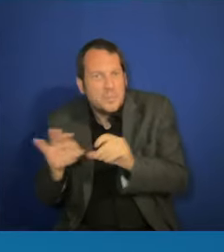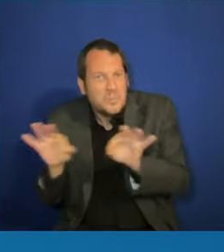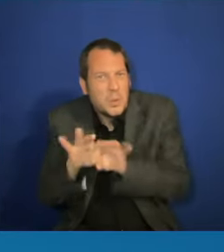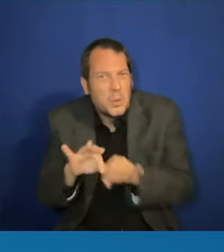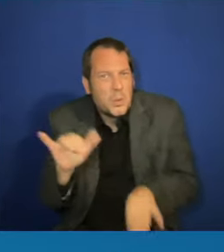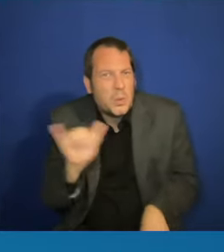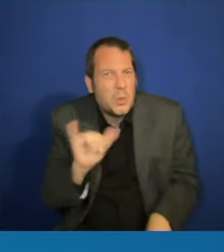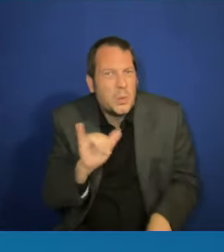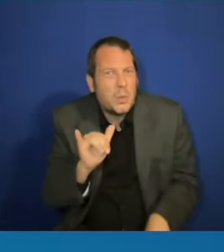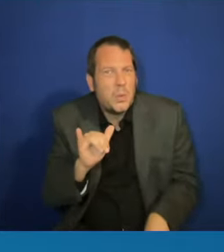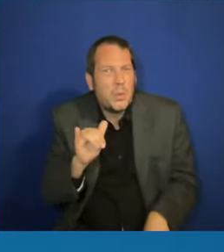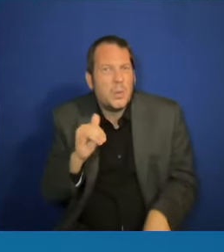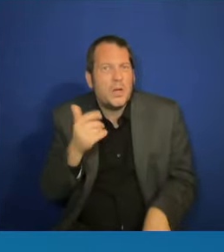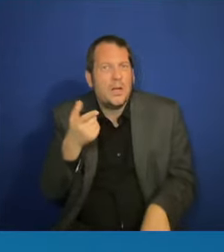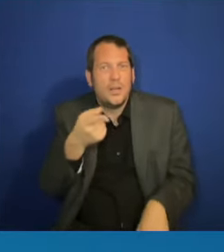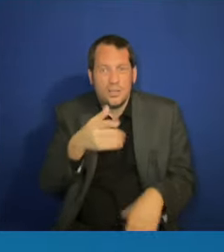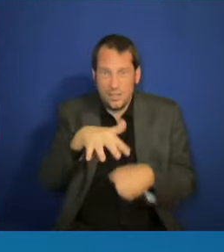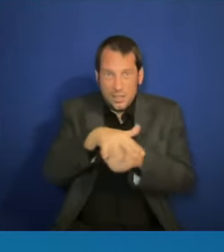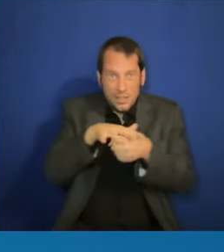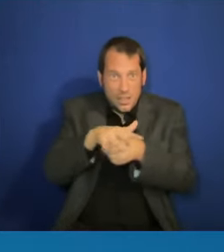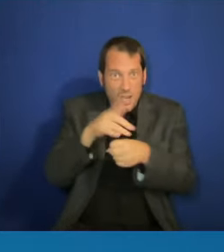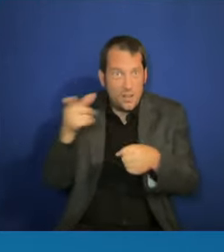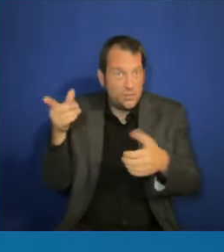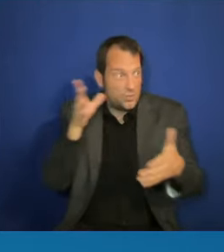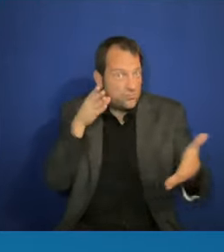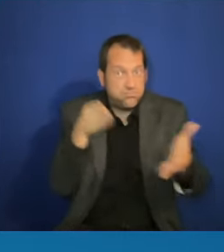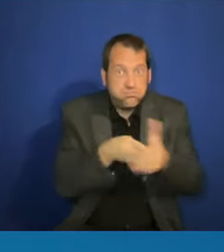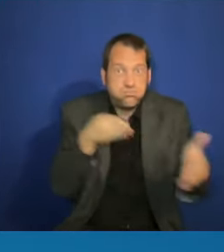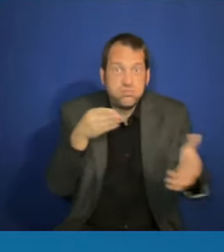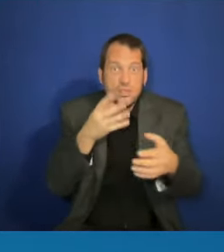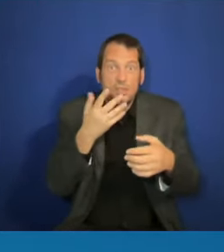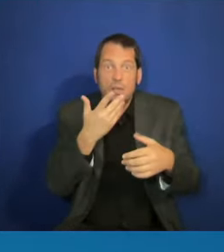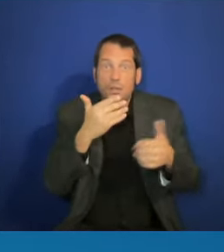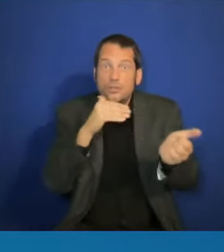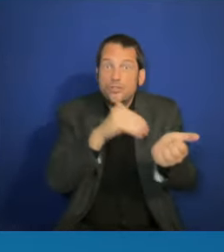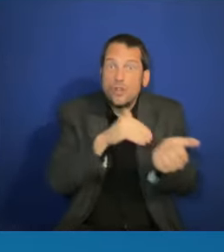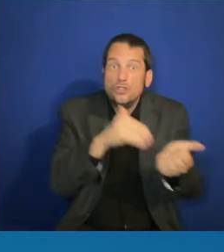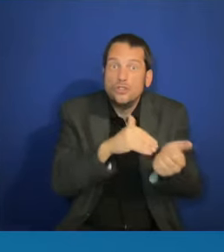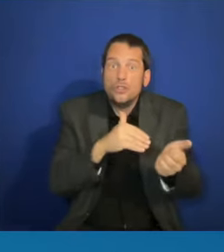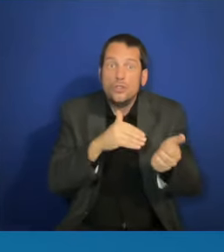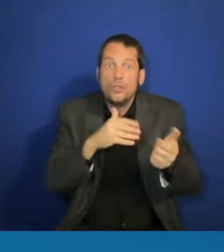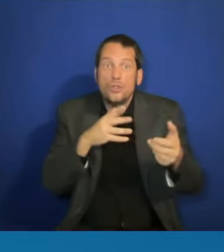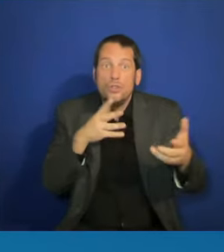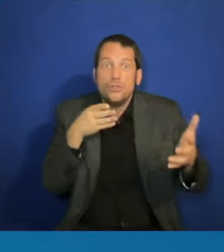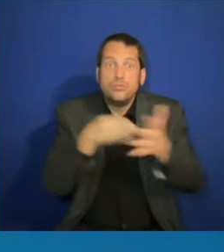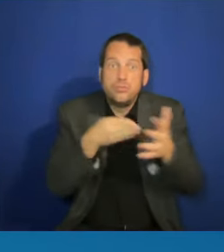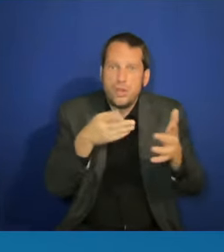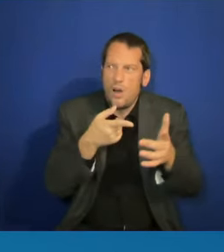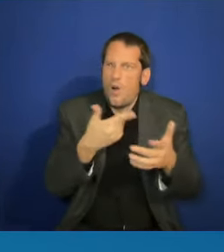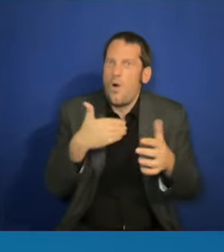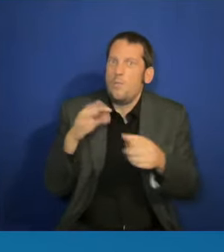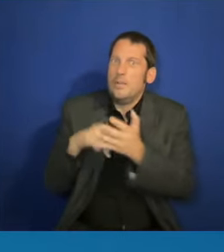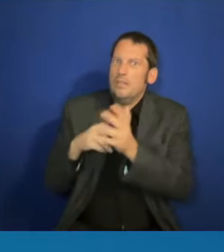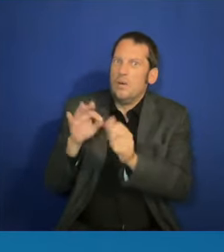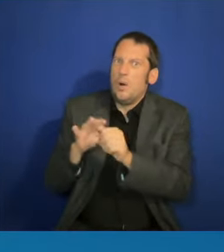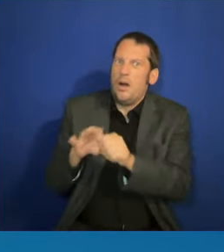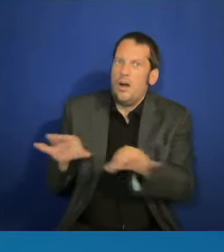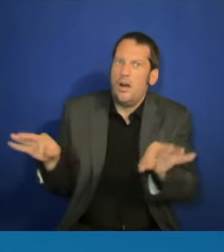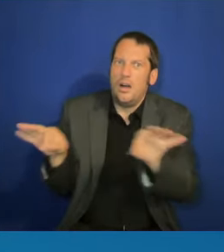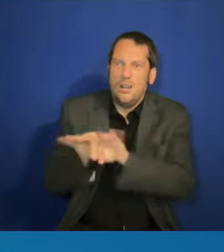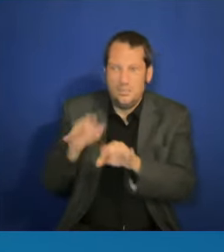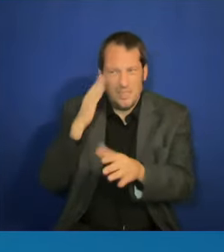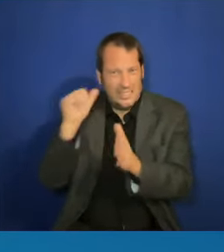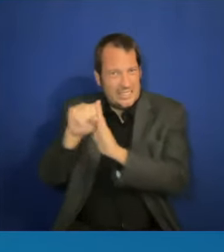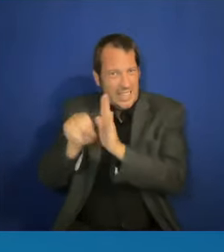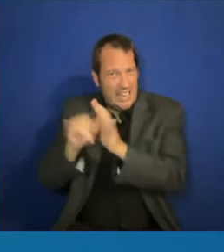state that is proposing and passing some of these outrageous laws, obviously who your state legislators matter, your AG, your governor.